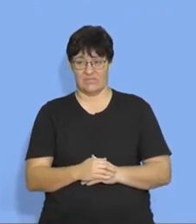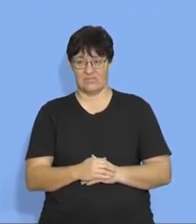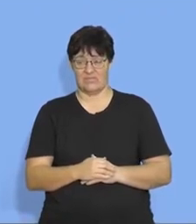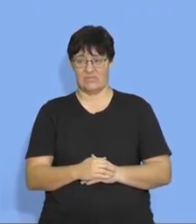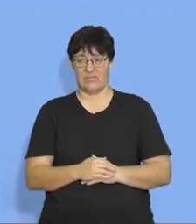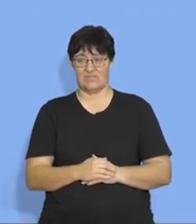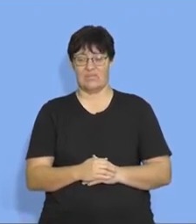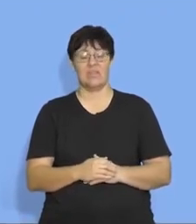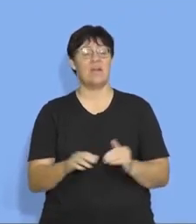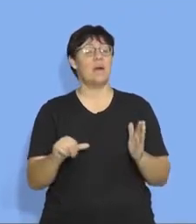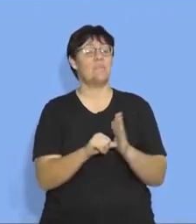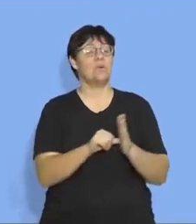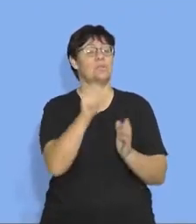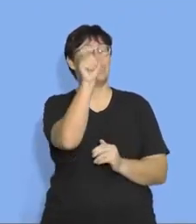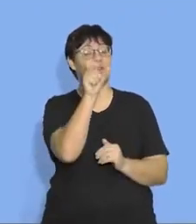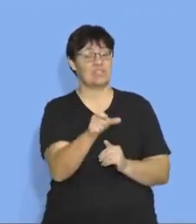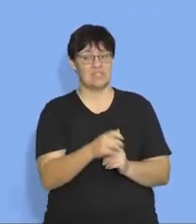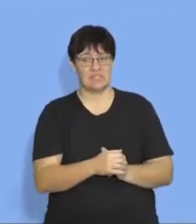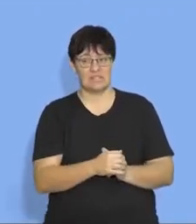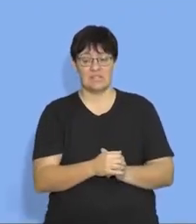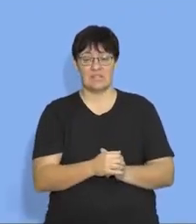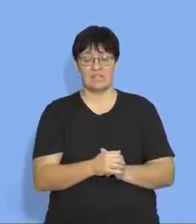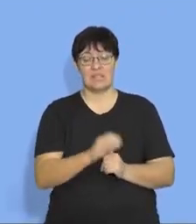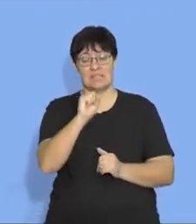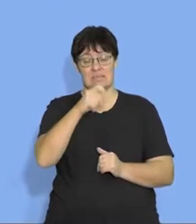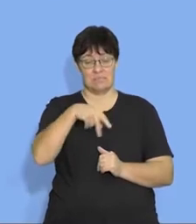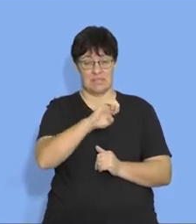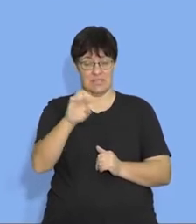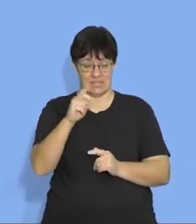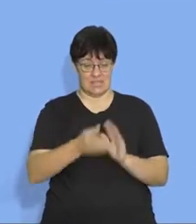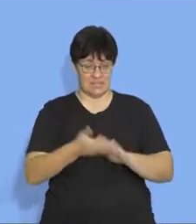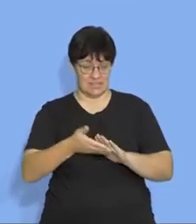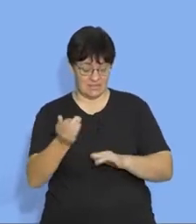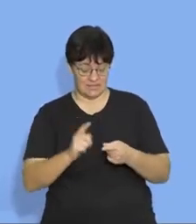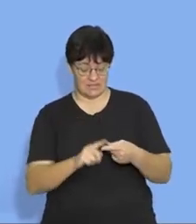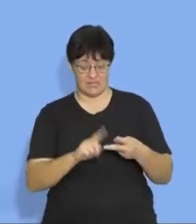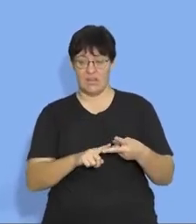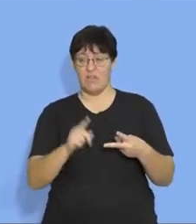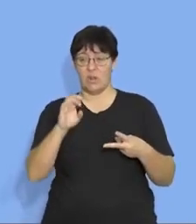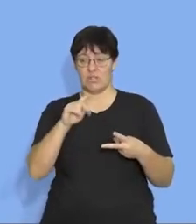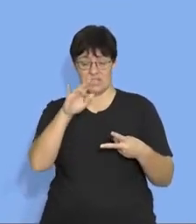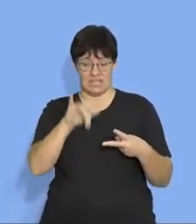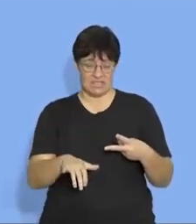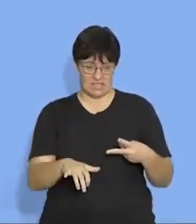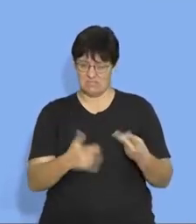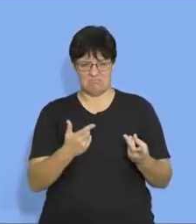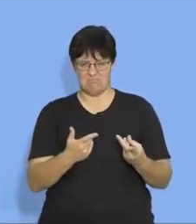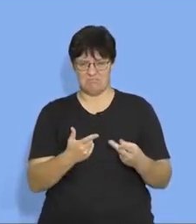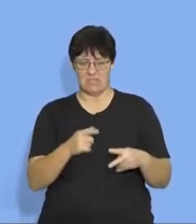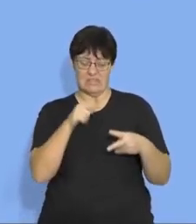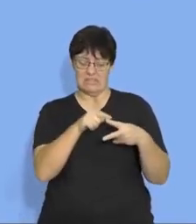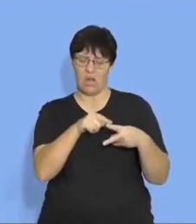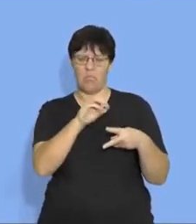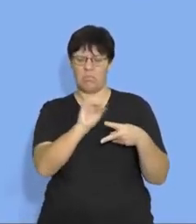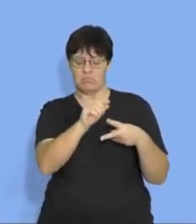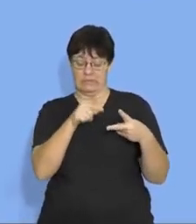There we go. What are our keywords? Speed, velocity. We normally don't have an issue with speed. It's velocity